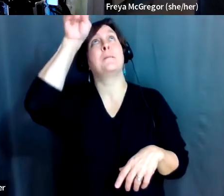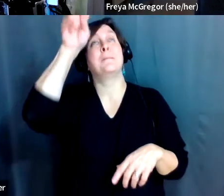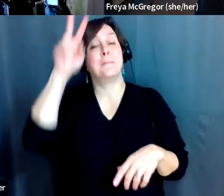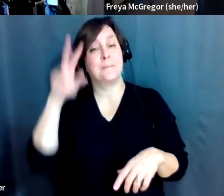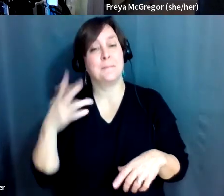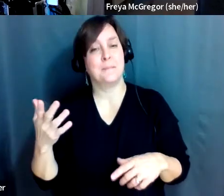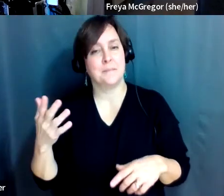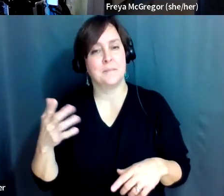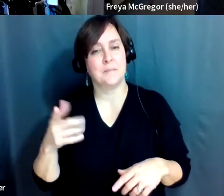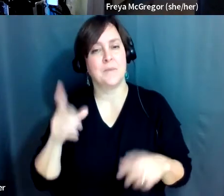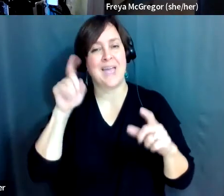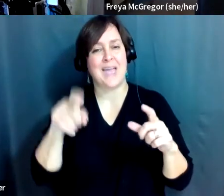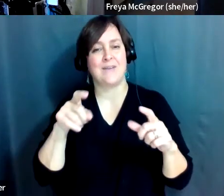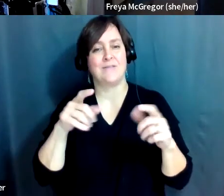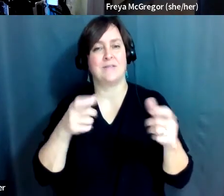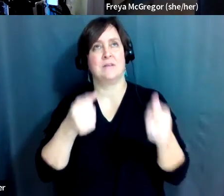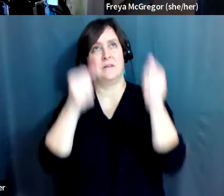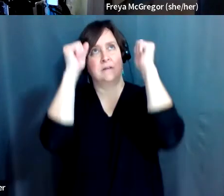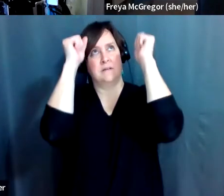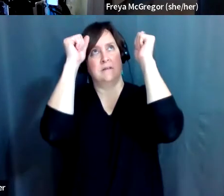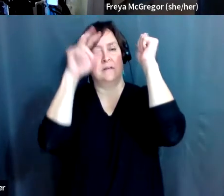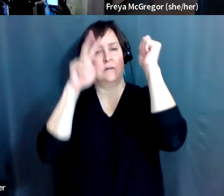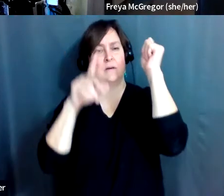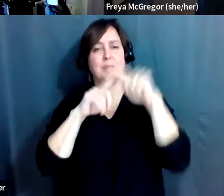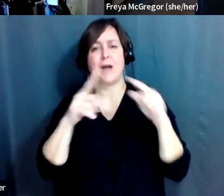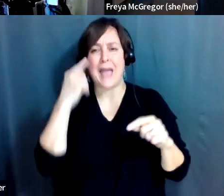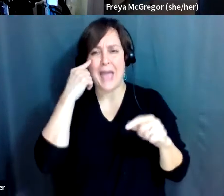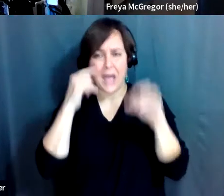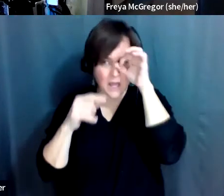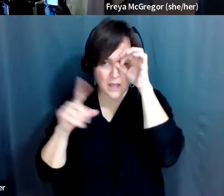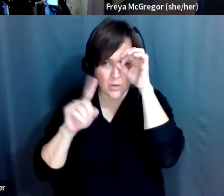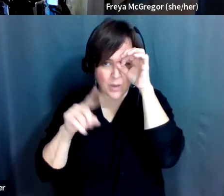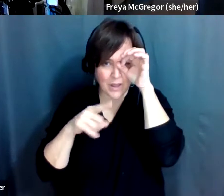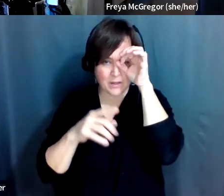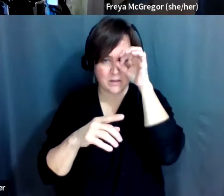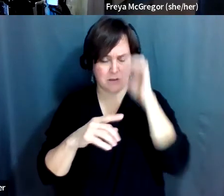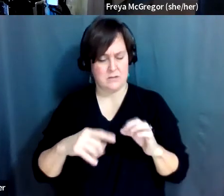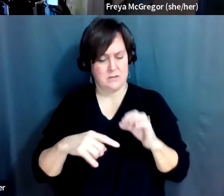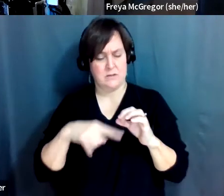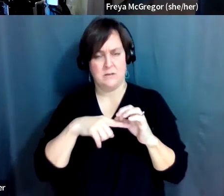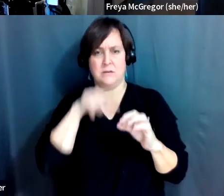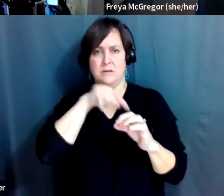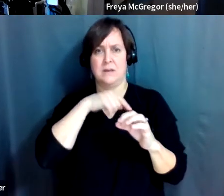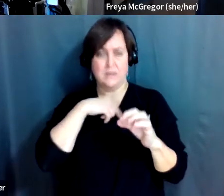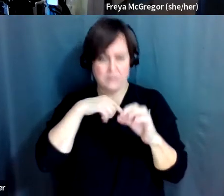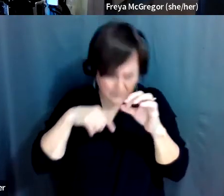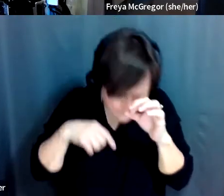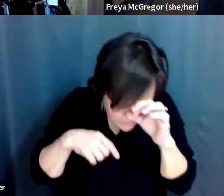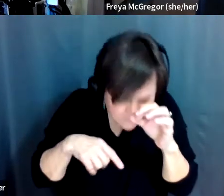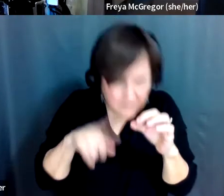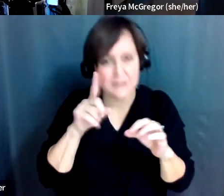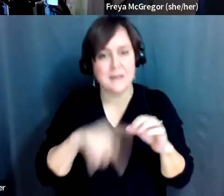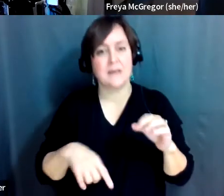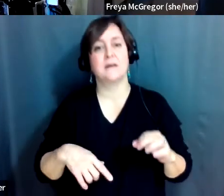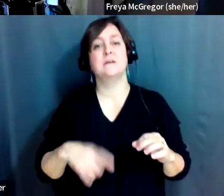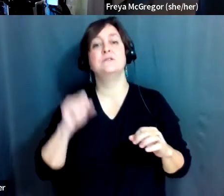then you have to angle up. Well, look where the eyepiece is. It's down by my chest. So, one